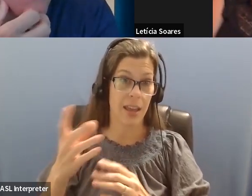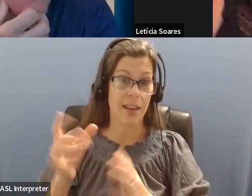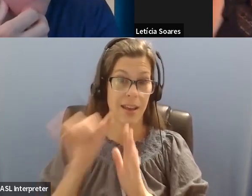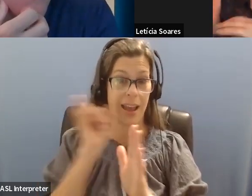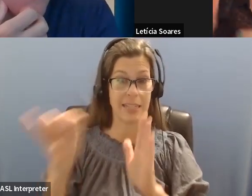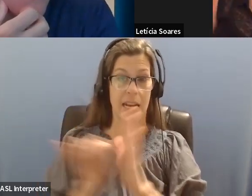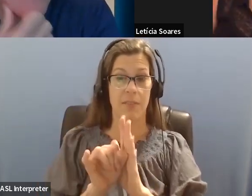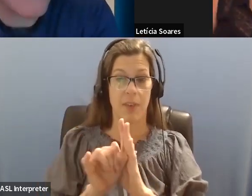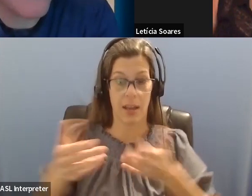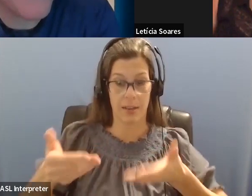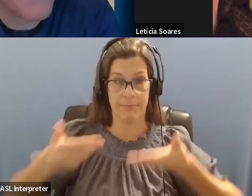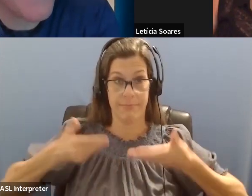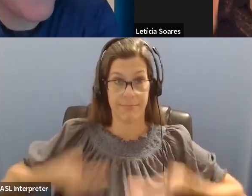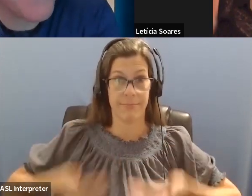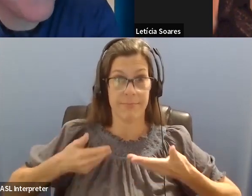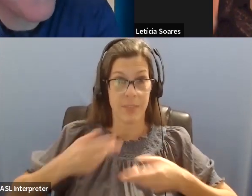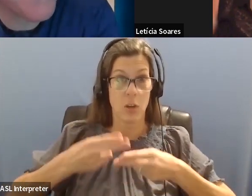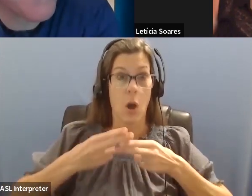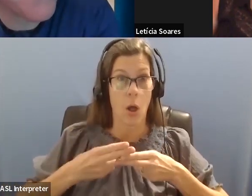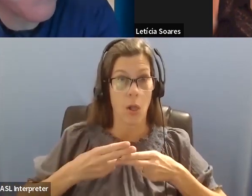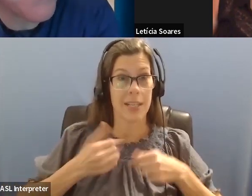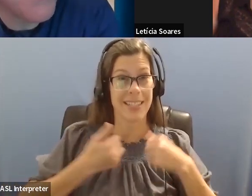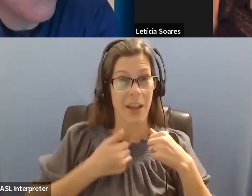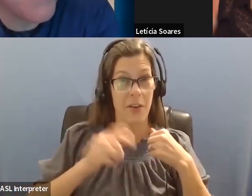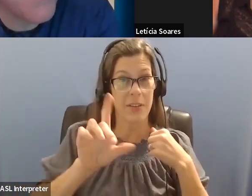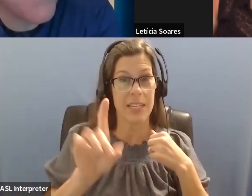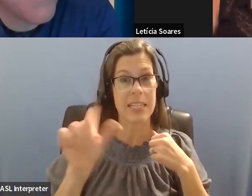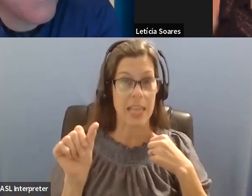And, but when I, uh,